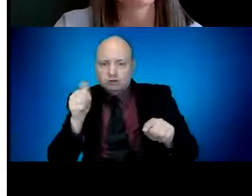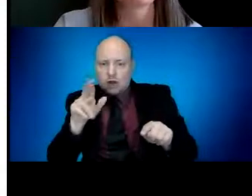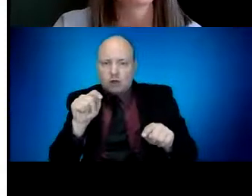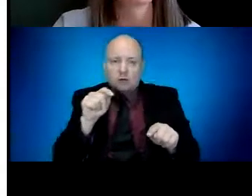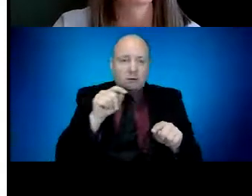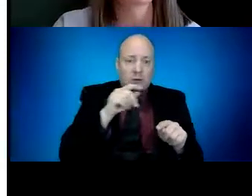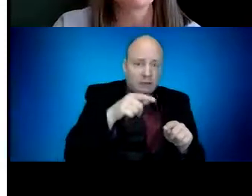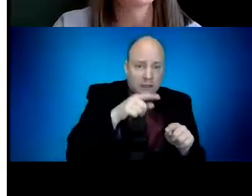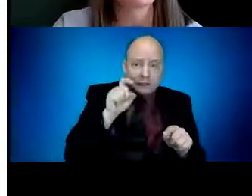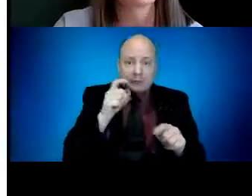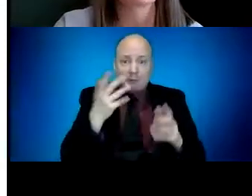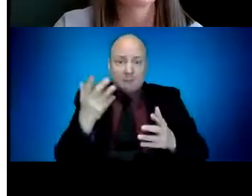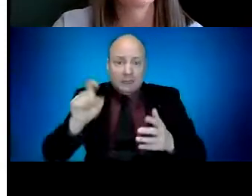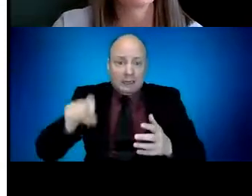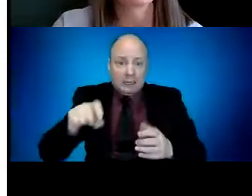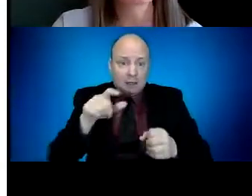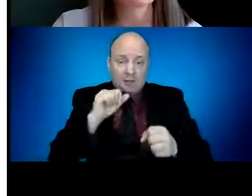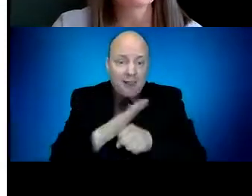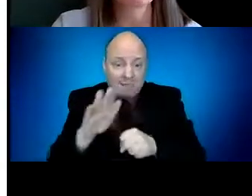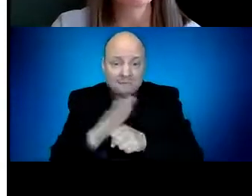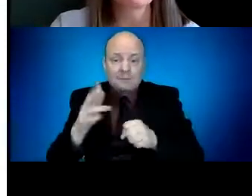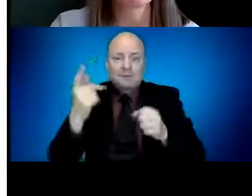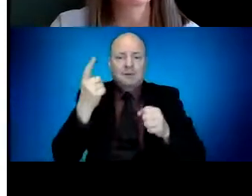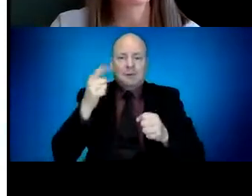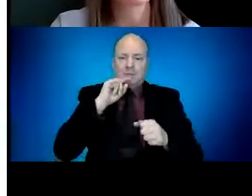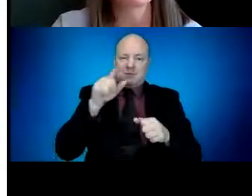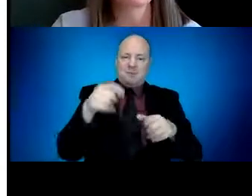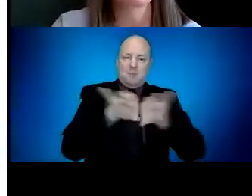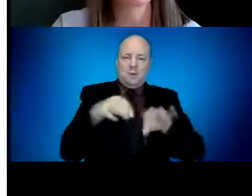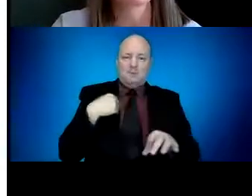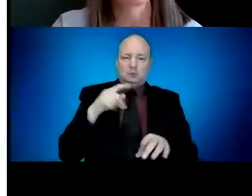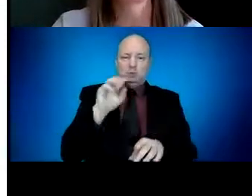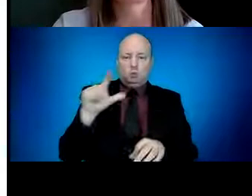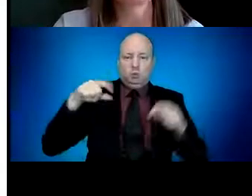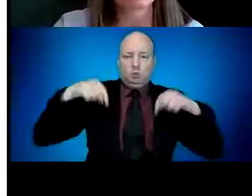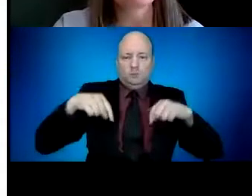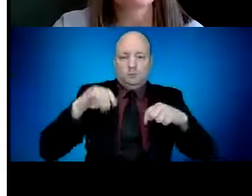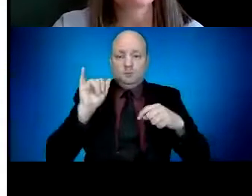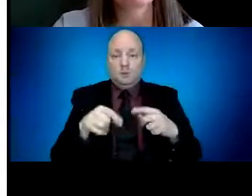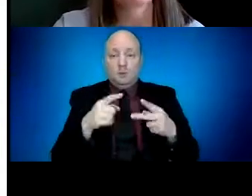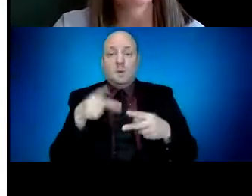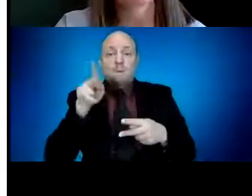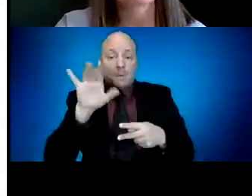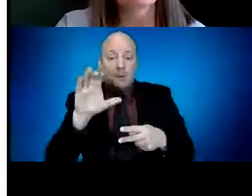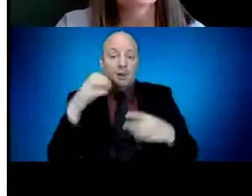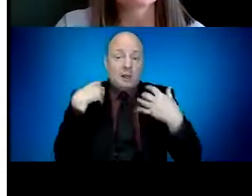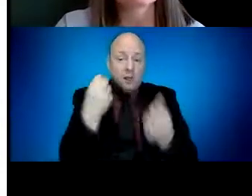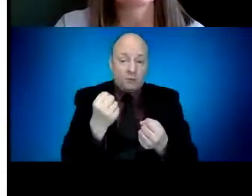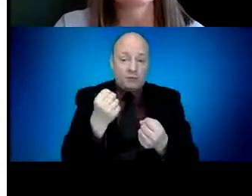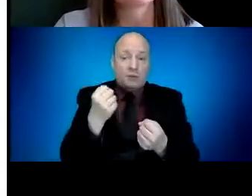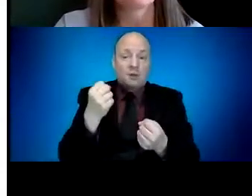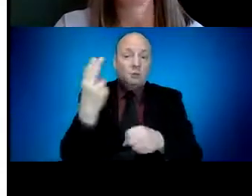we have against this pandemic are basic public health interventions like masking, physical